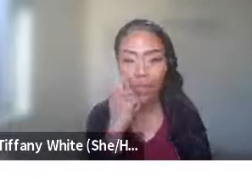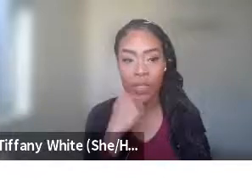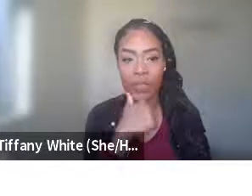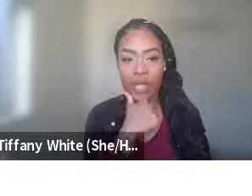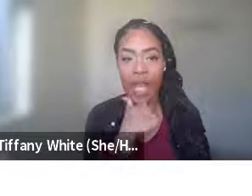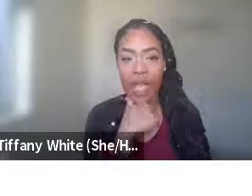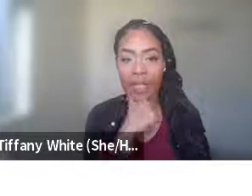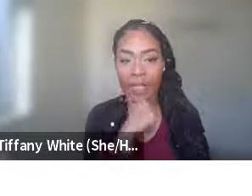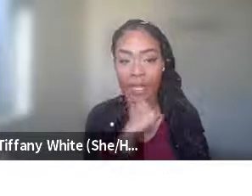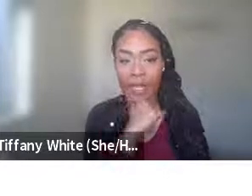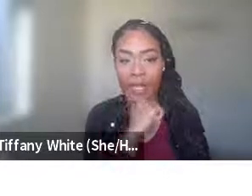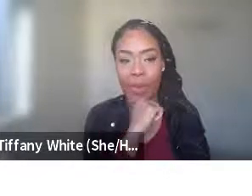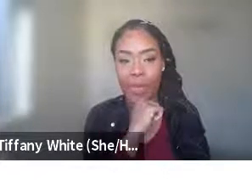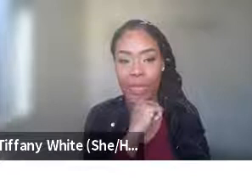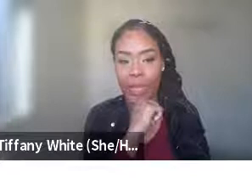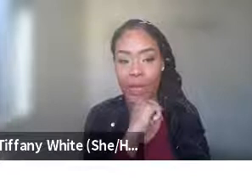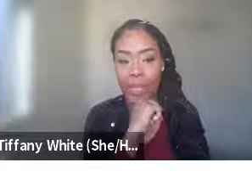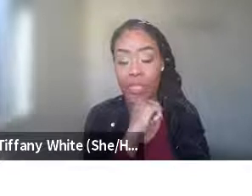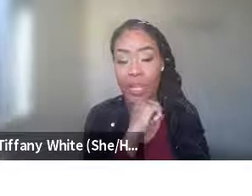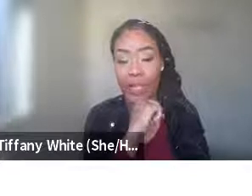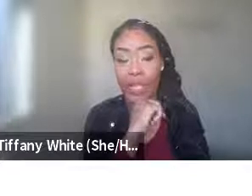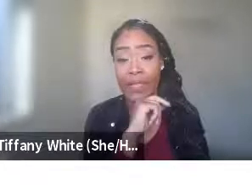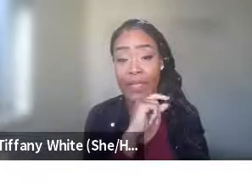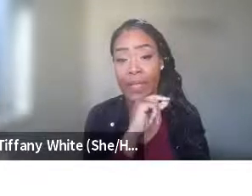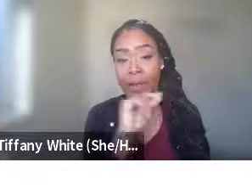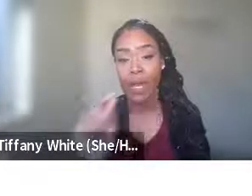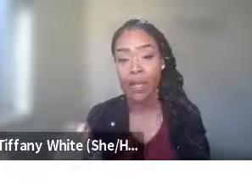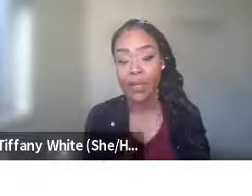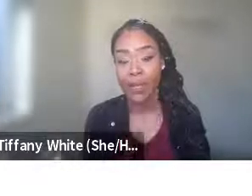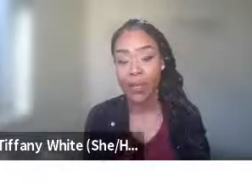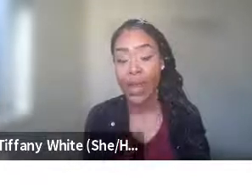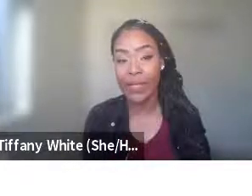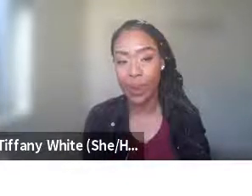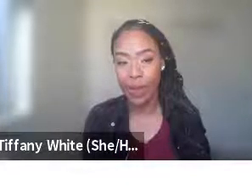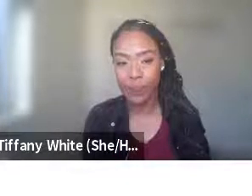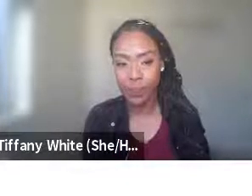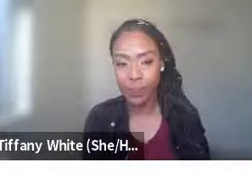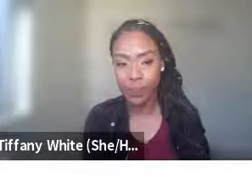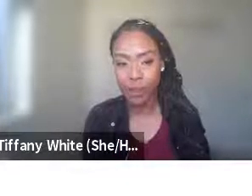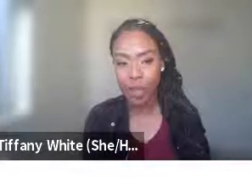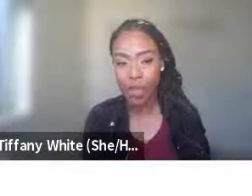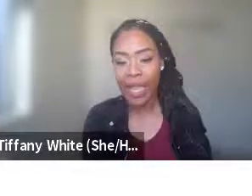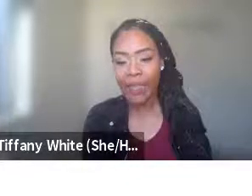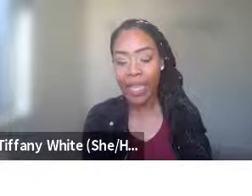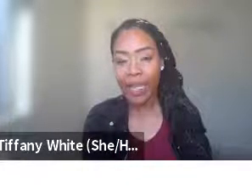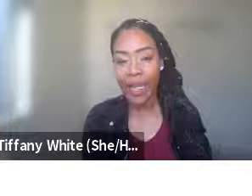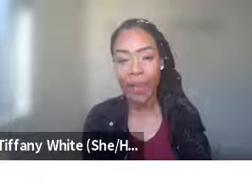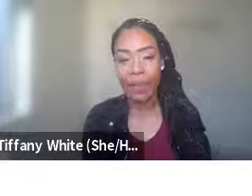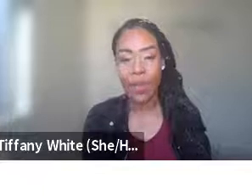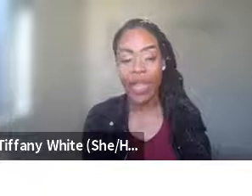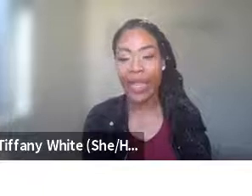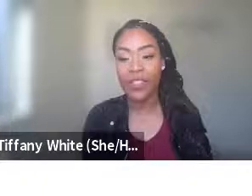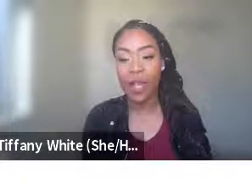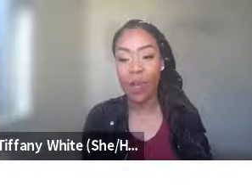study actually took the IIT, the implicit association test related to the race one. And then